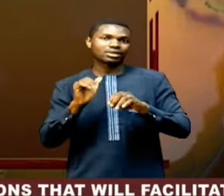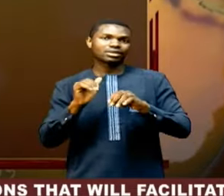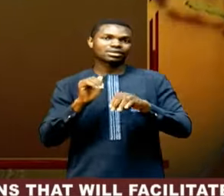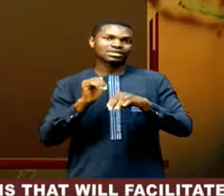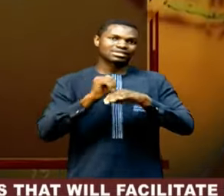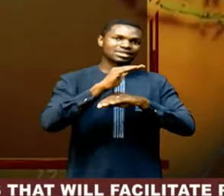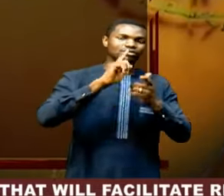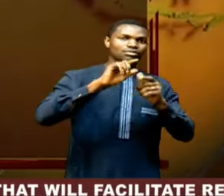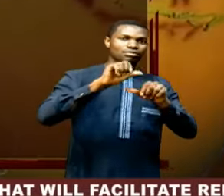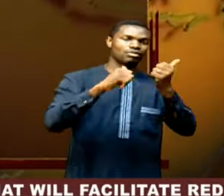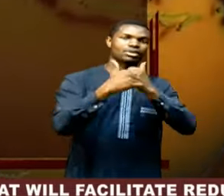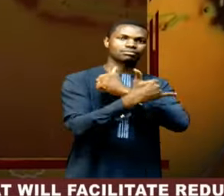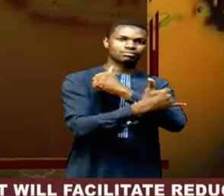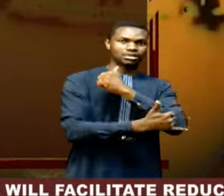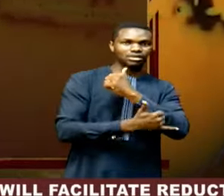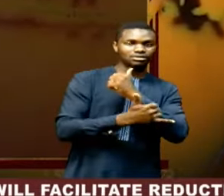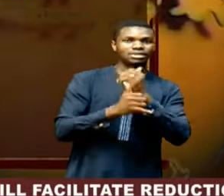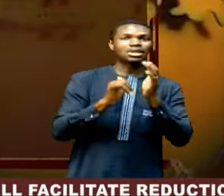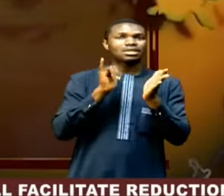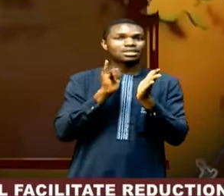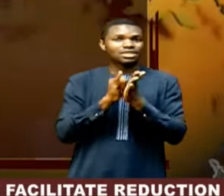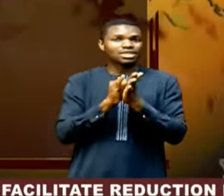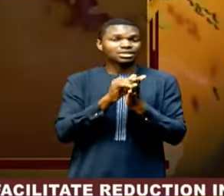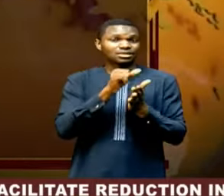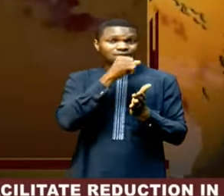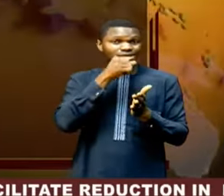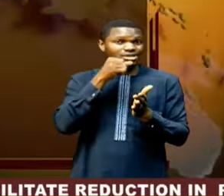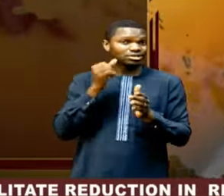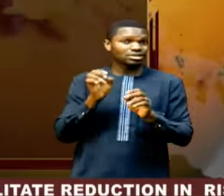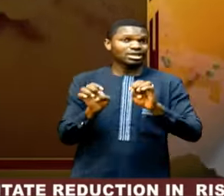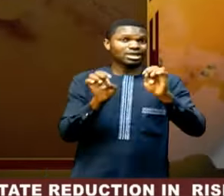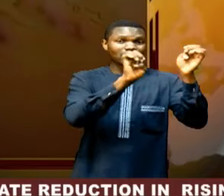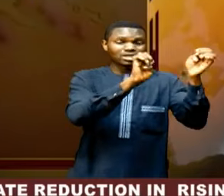time for agricultural export documentation.